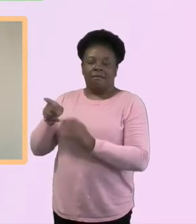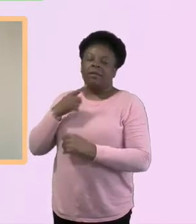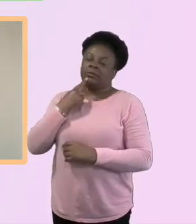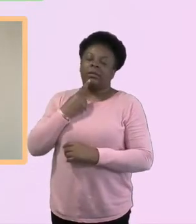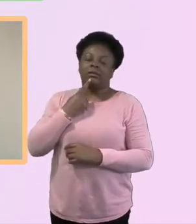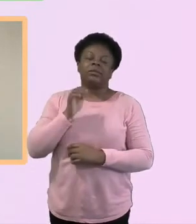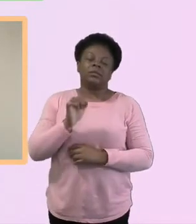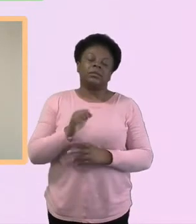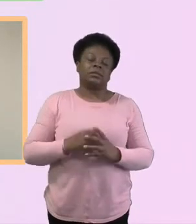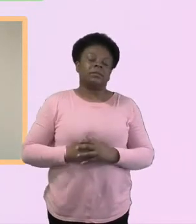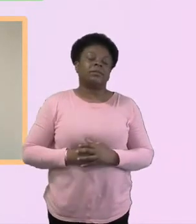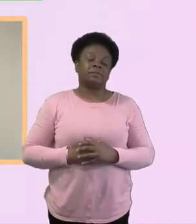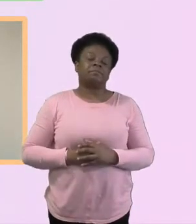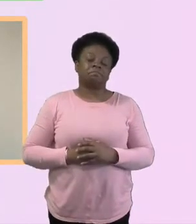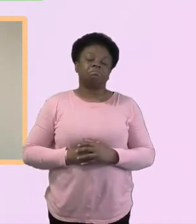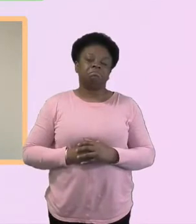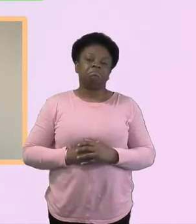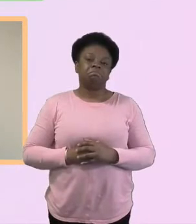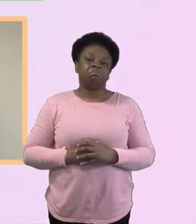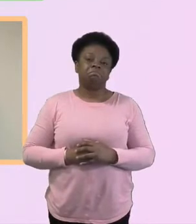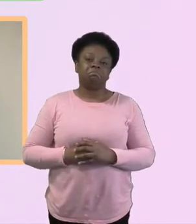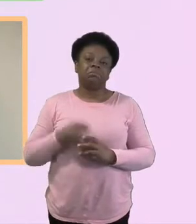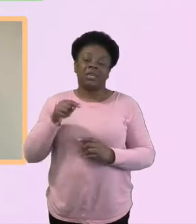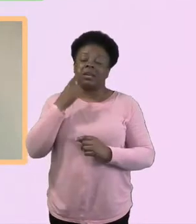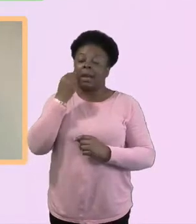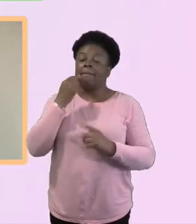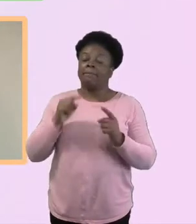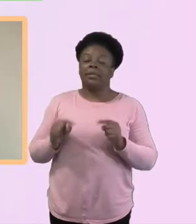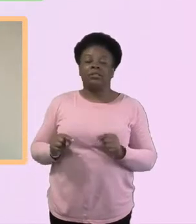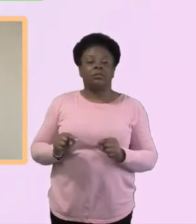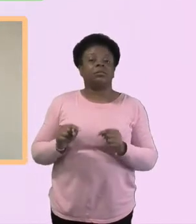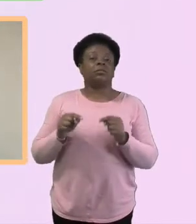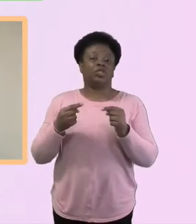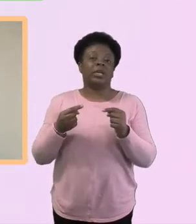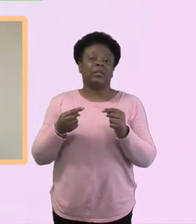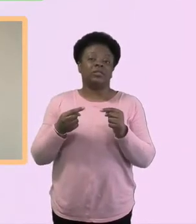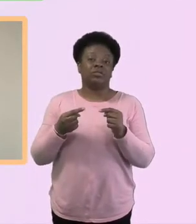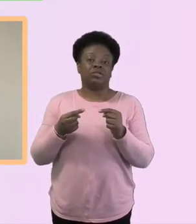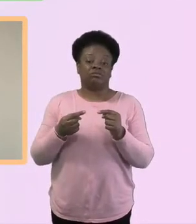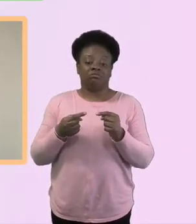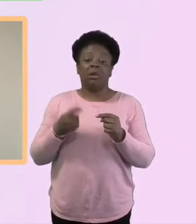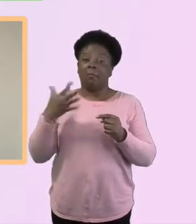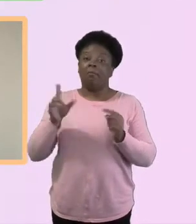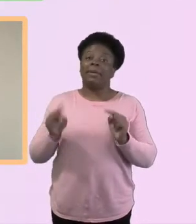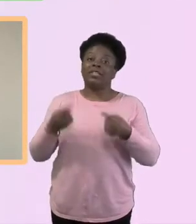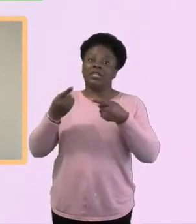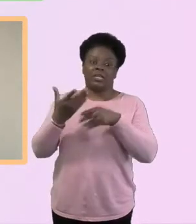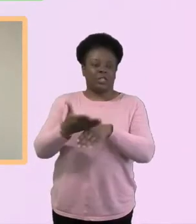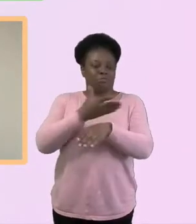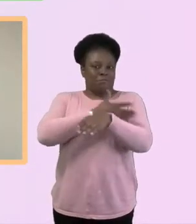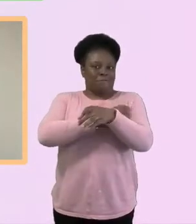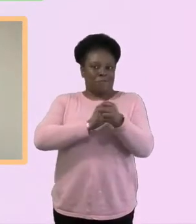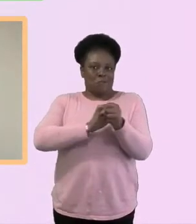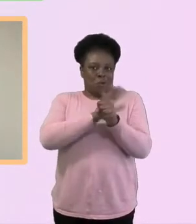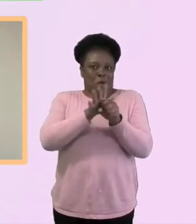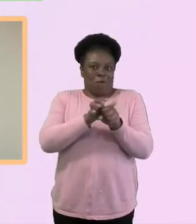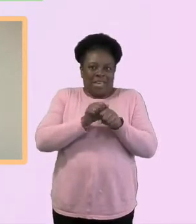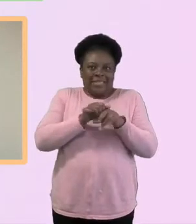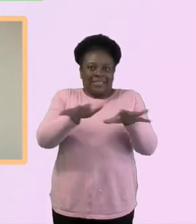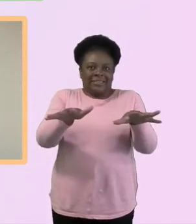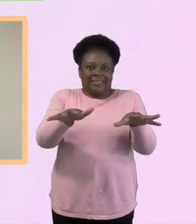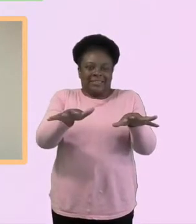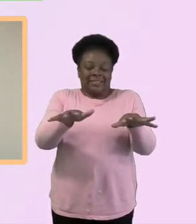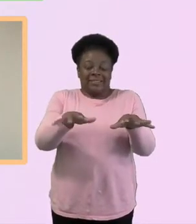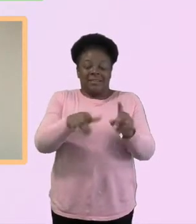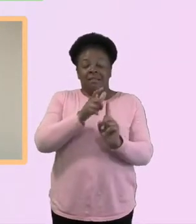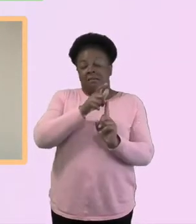probably the challenge, maybe even before all the pandemic stuff broke out, the sort of the big challenge wasn't that people